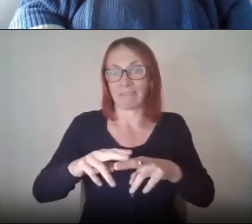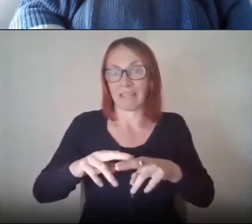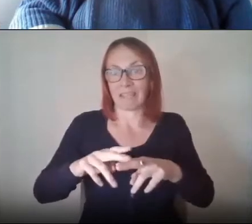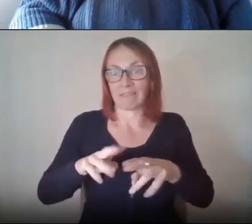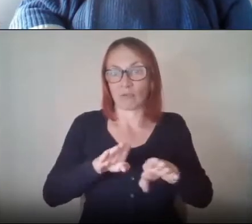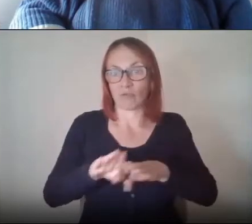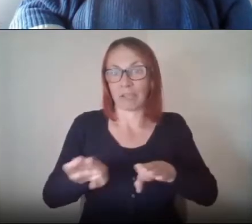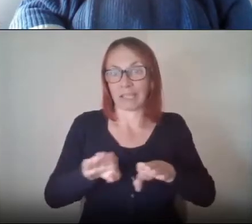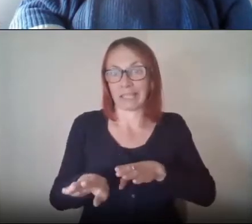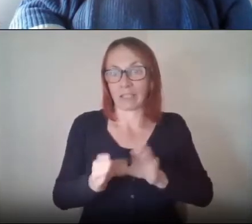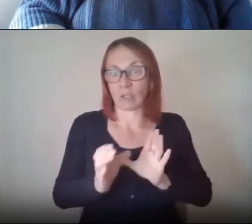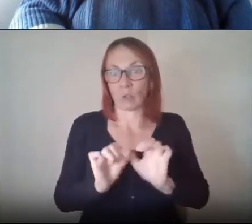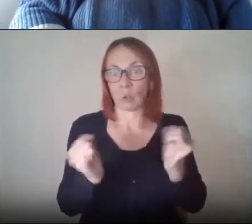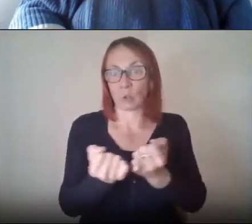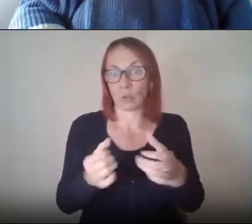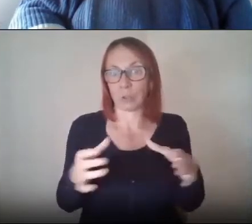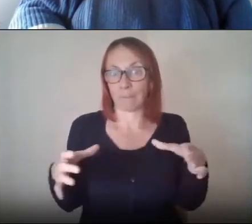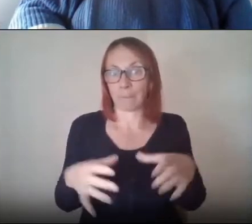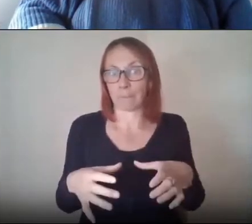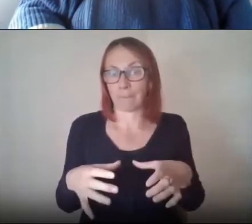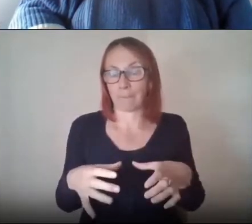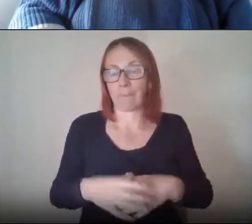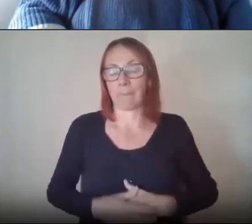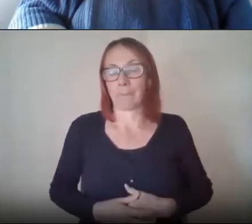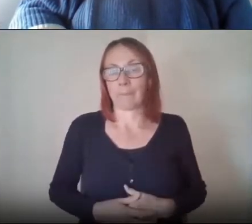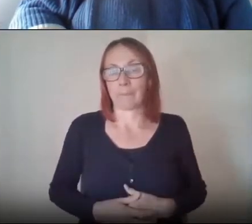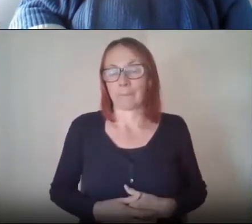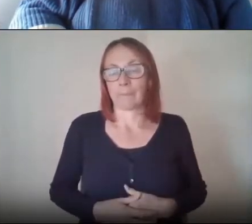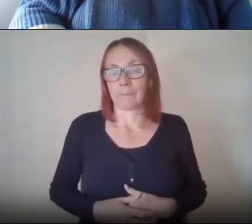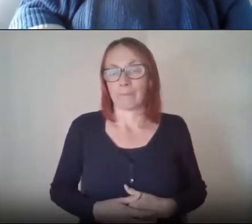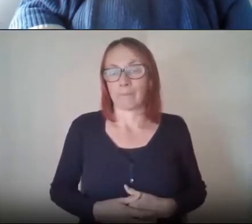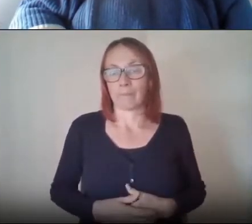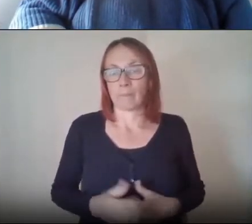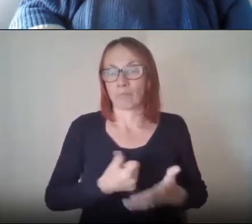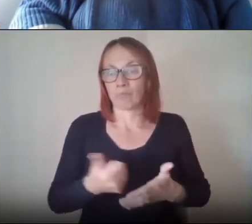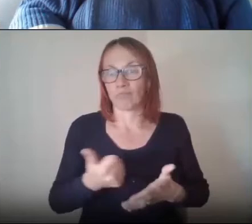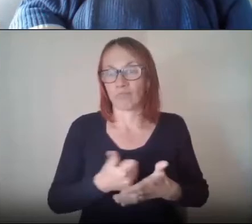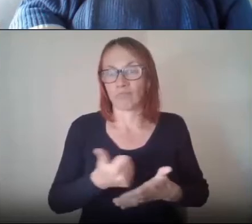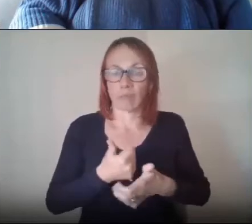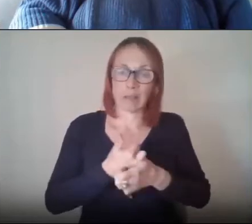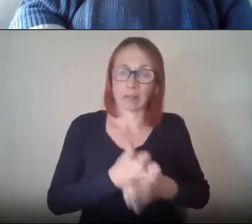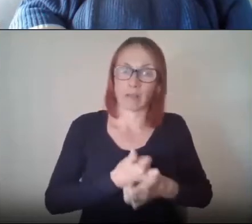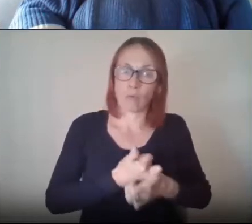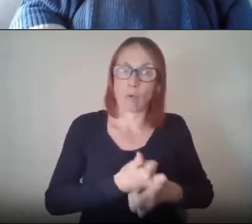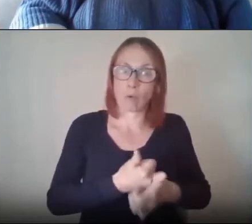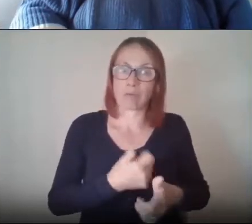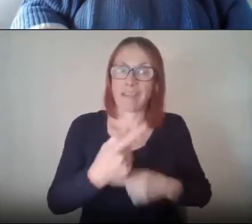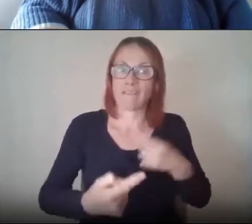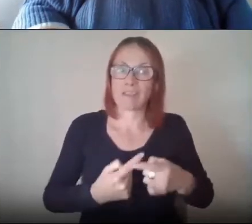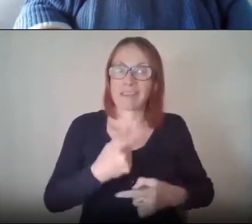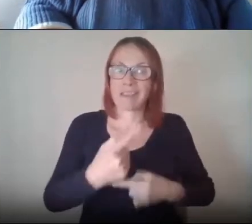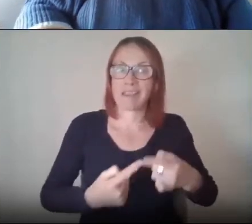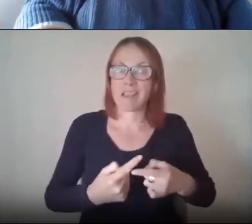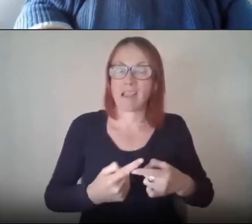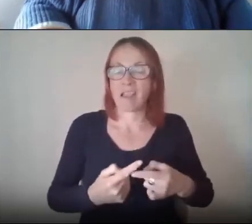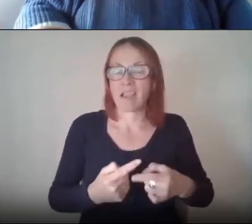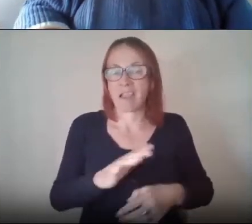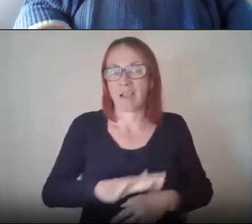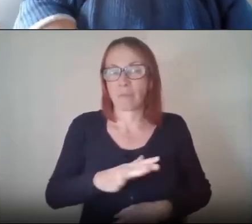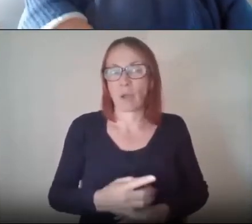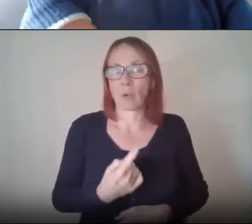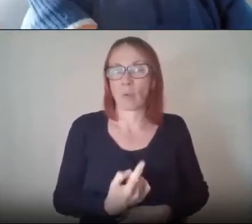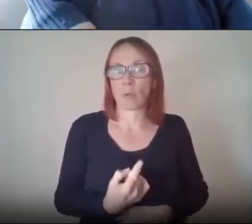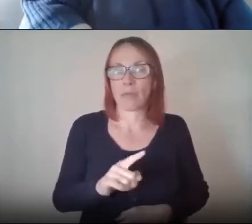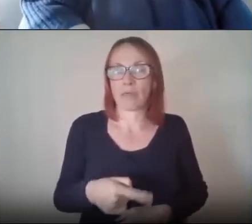uh so routinely support about 1100 people a year and move into some form of